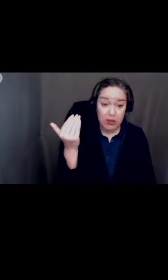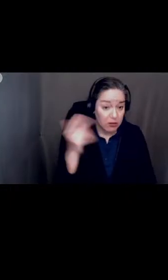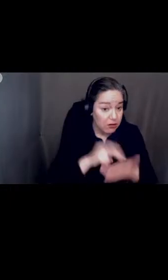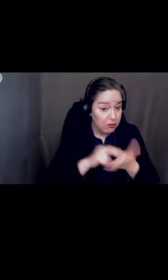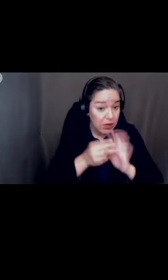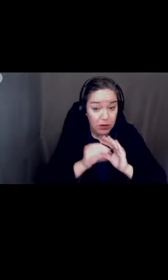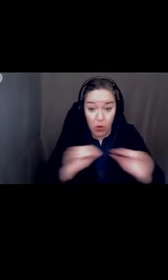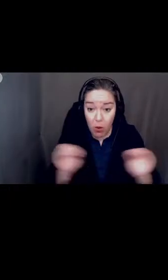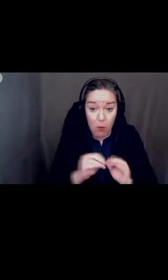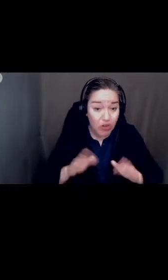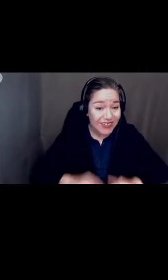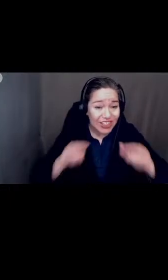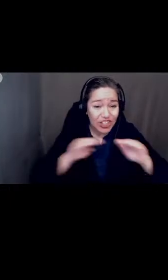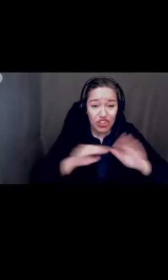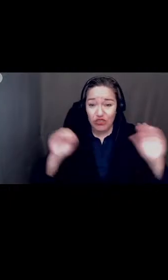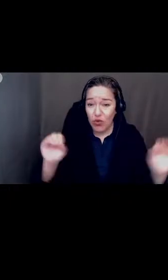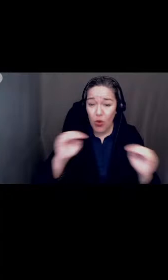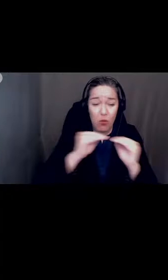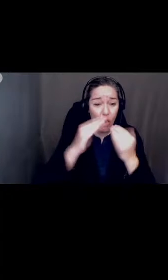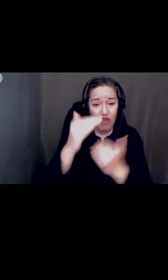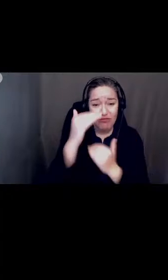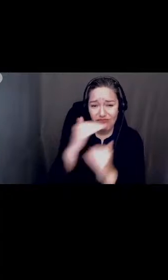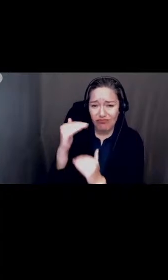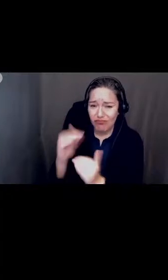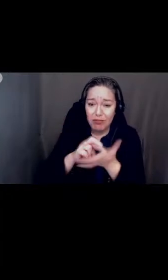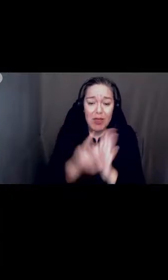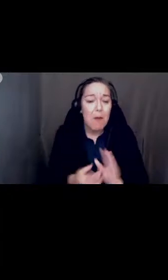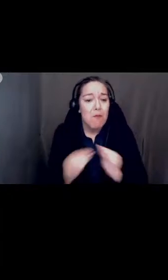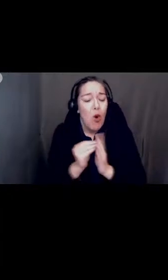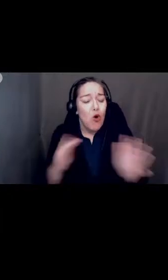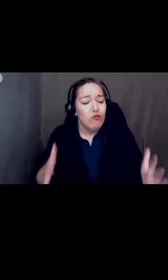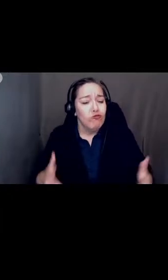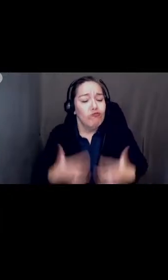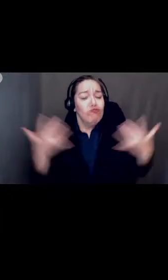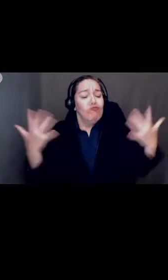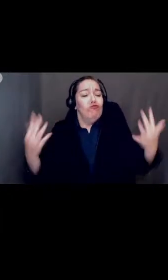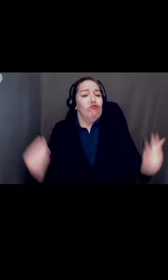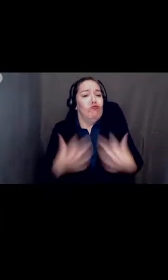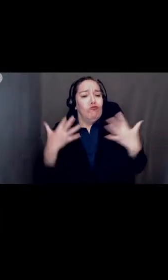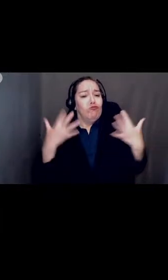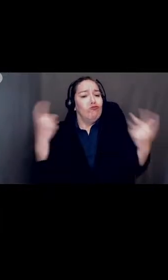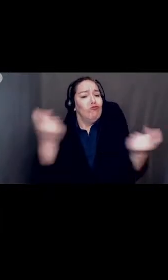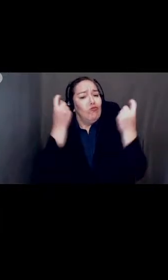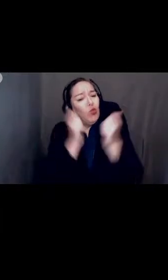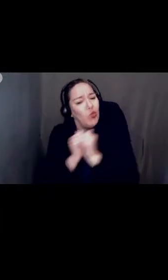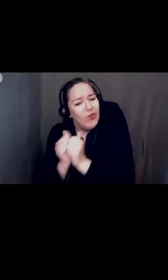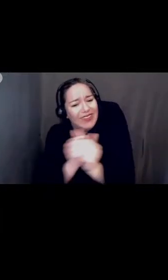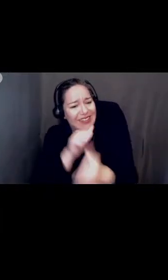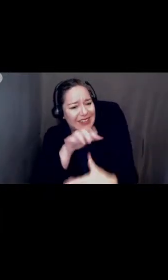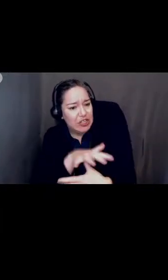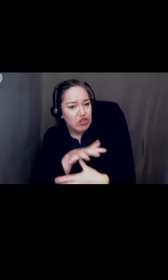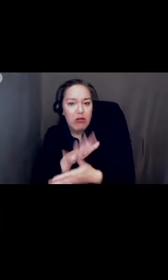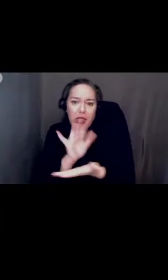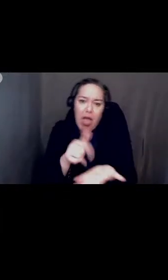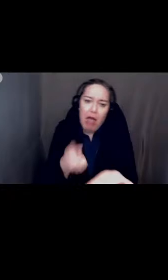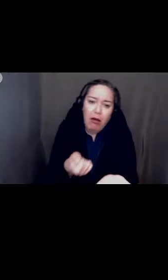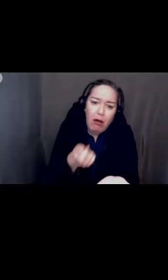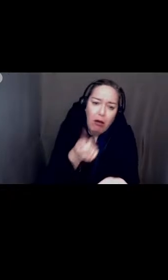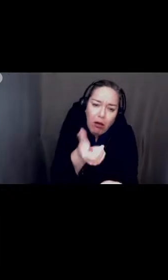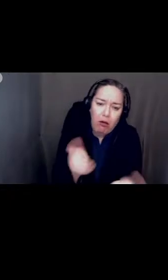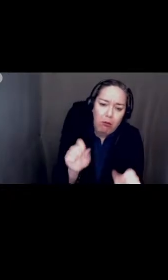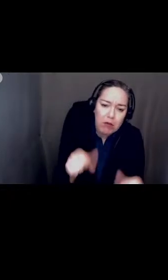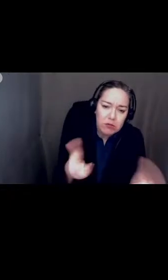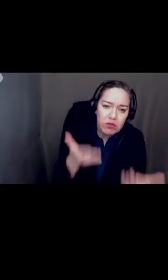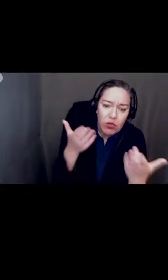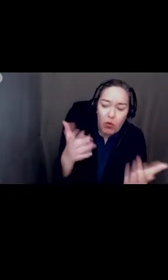so that we can have an even more joyous time with our seniors it's the least that you can offer since nothing much has been done to keep our seniors motivated